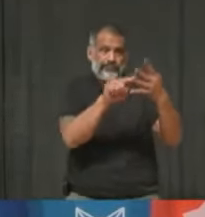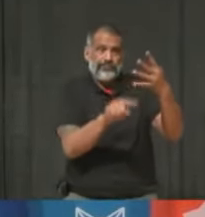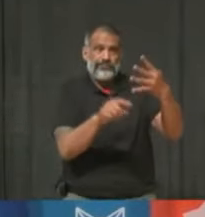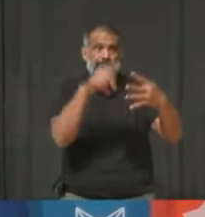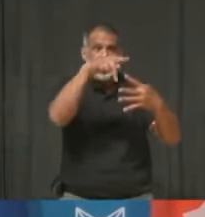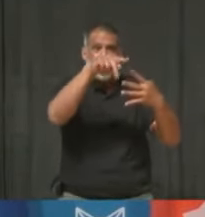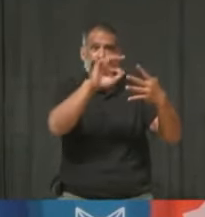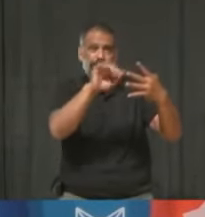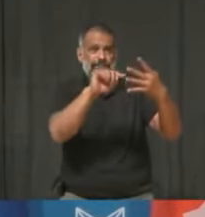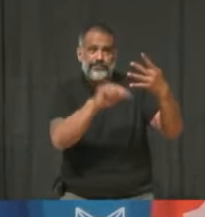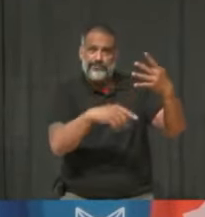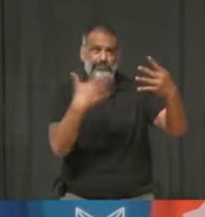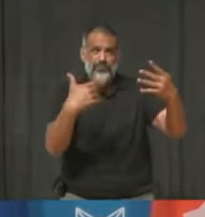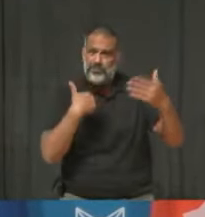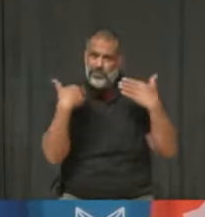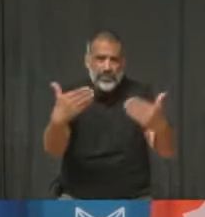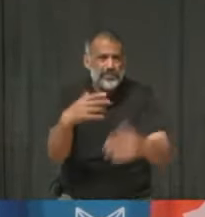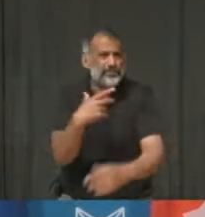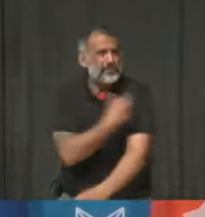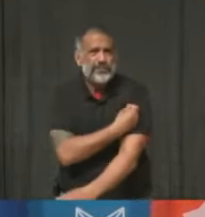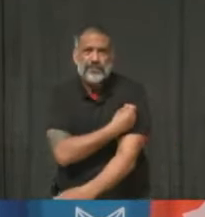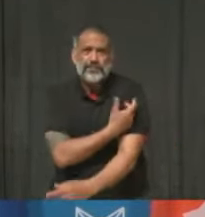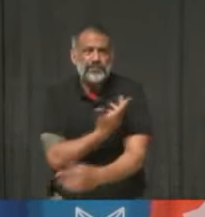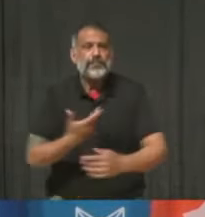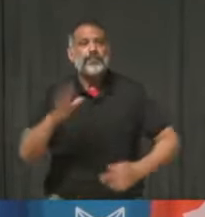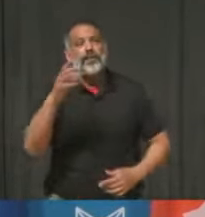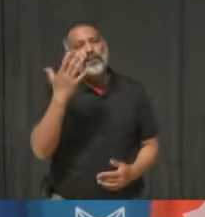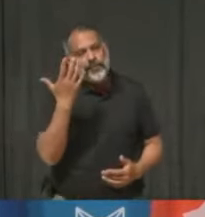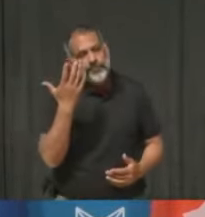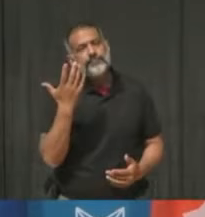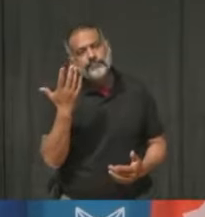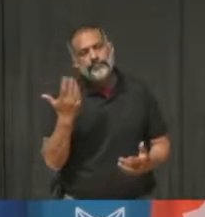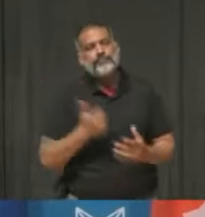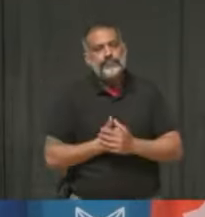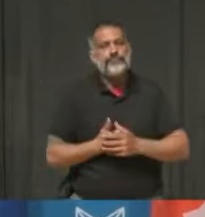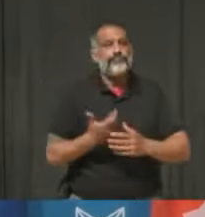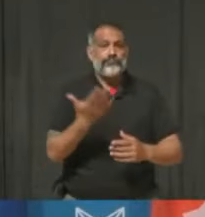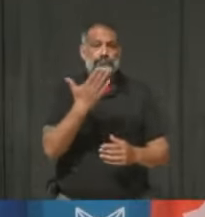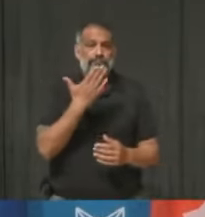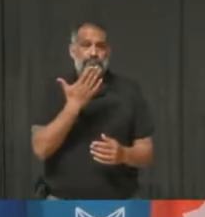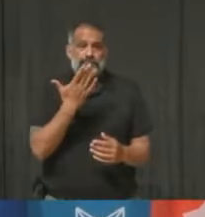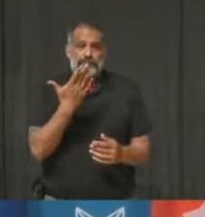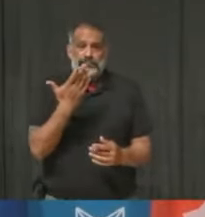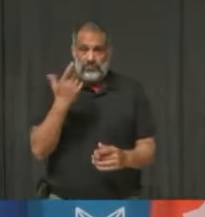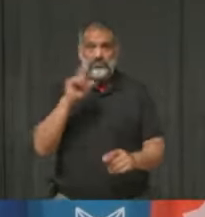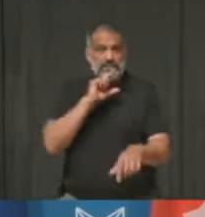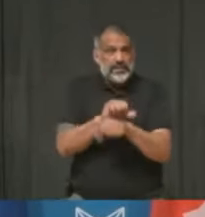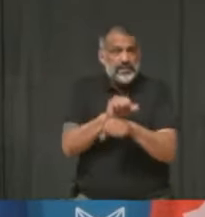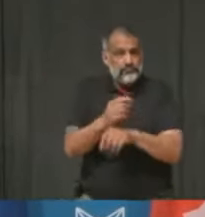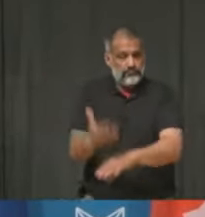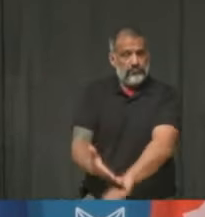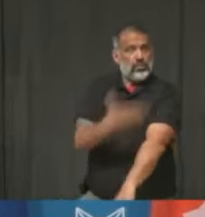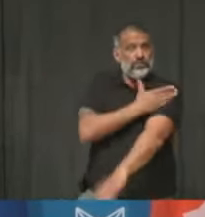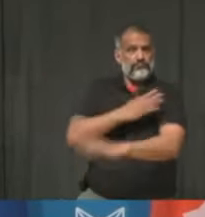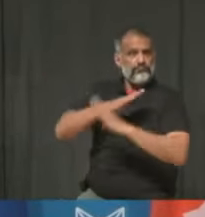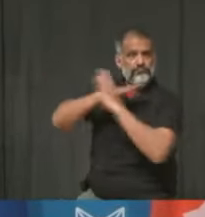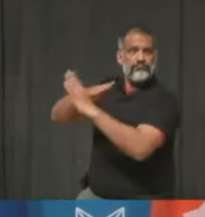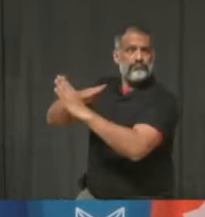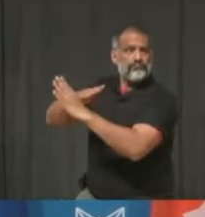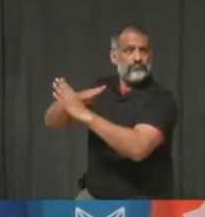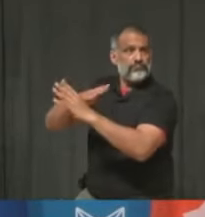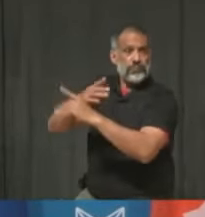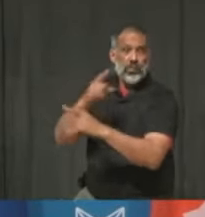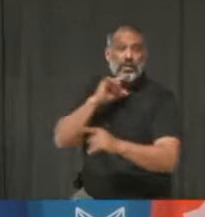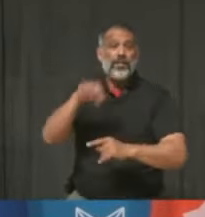wave through April, we really took on, I think, the benefits of the protection provided by this disease against the really, really significantly